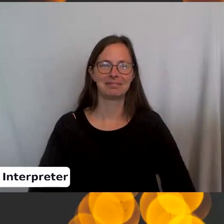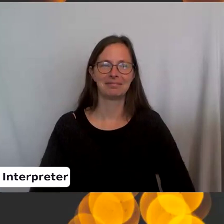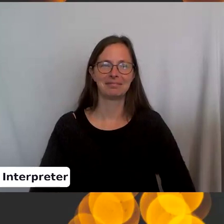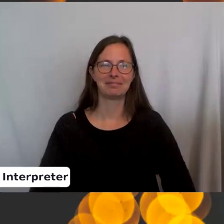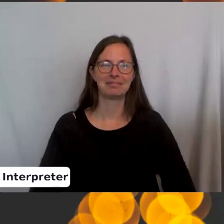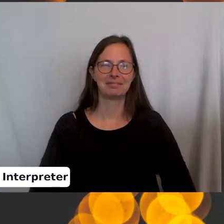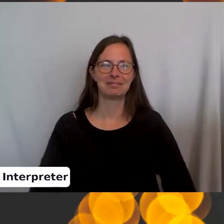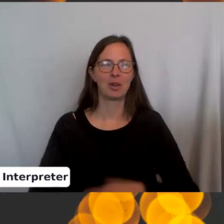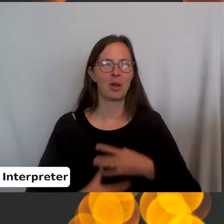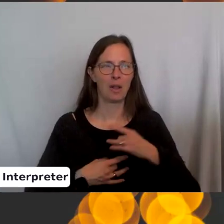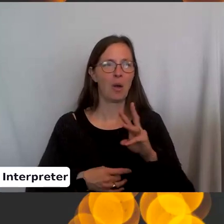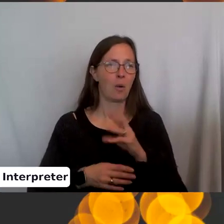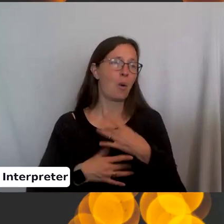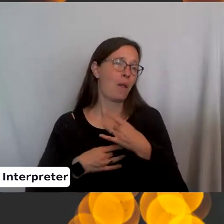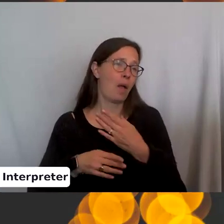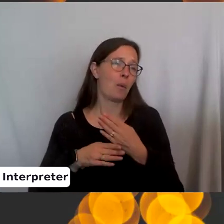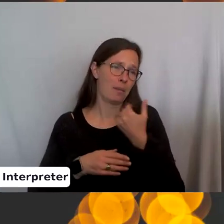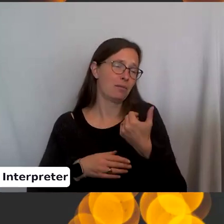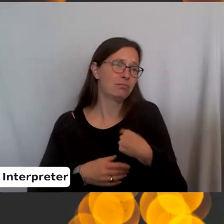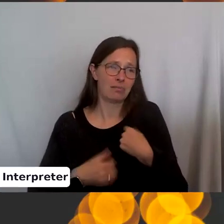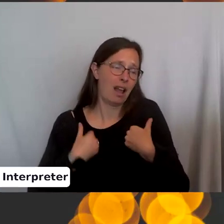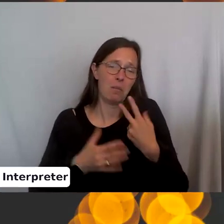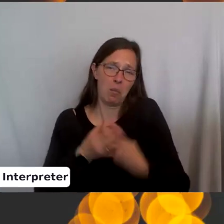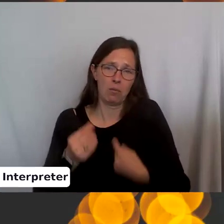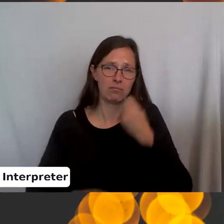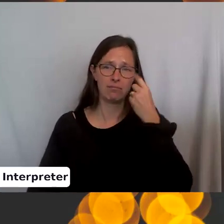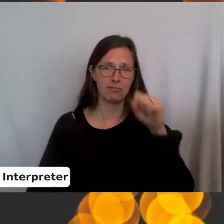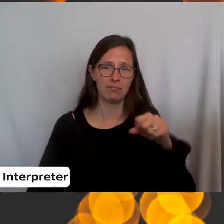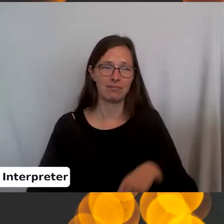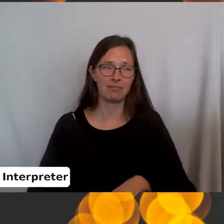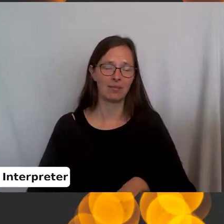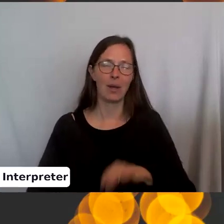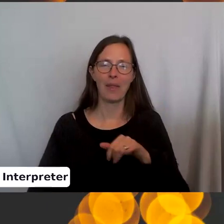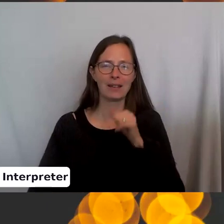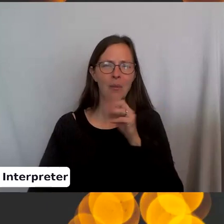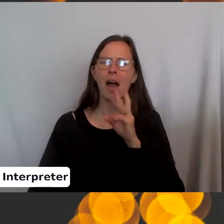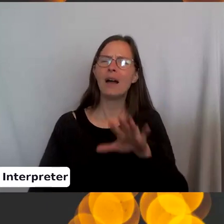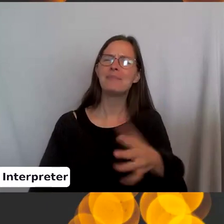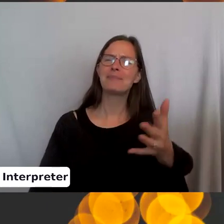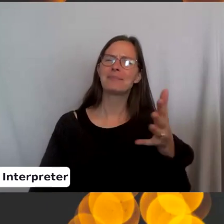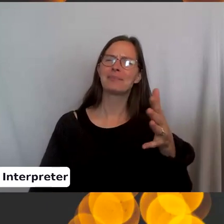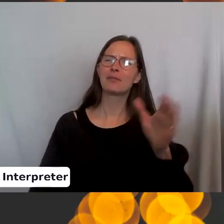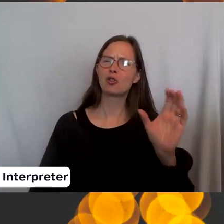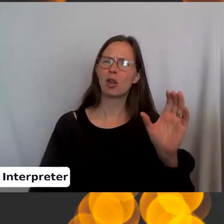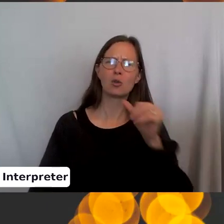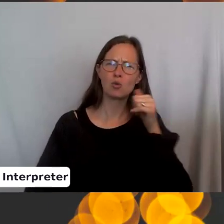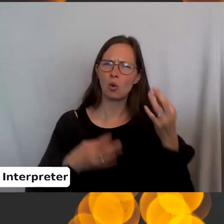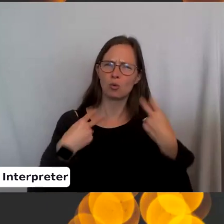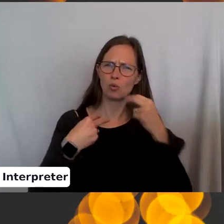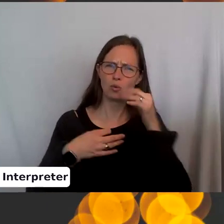You like the wood better. I get it. have both. Okay. That isn't, listen, Charlie, don't judge.